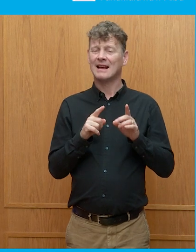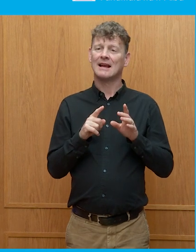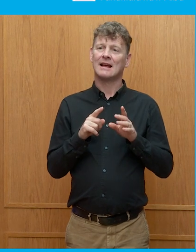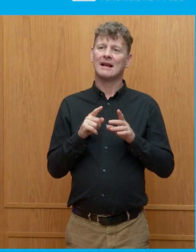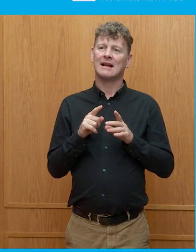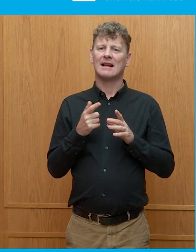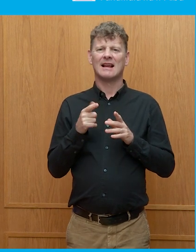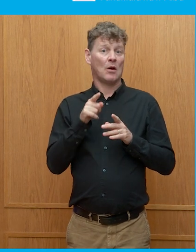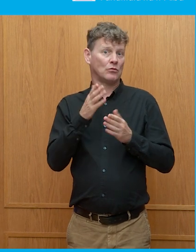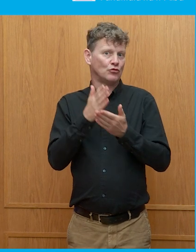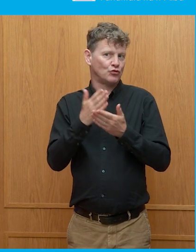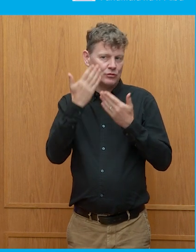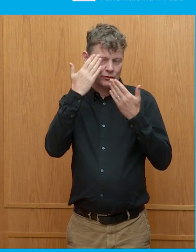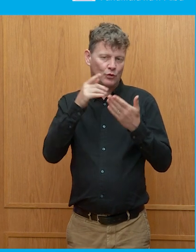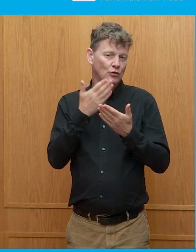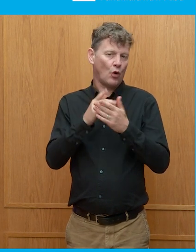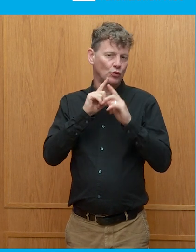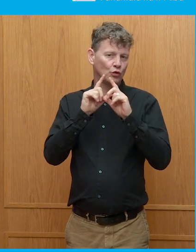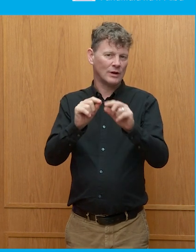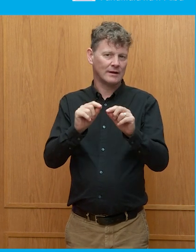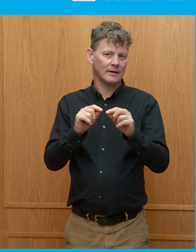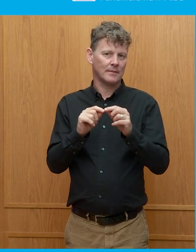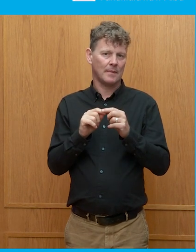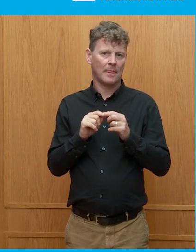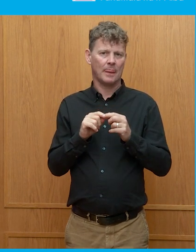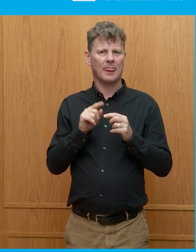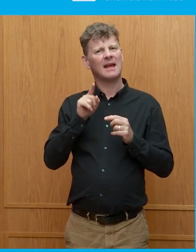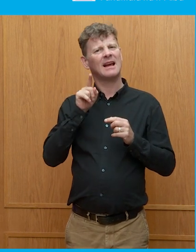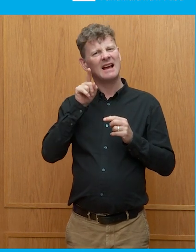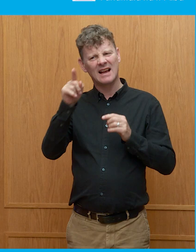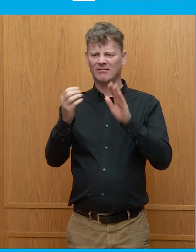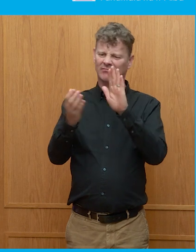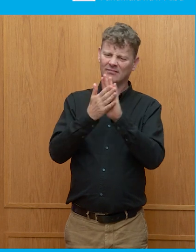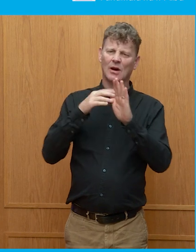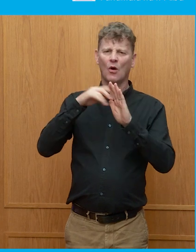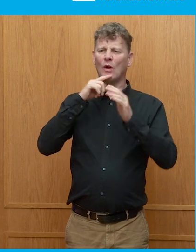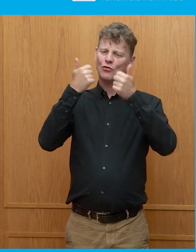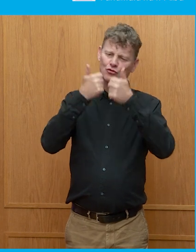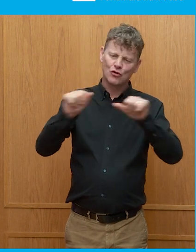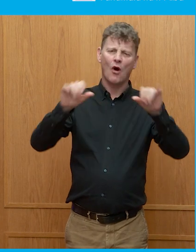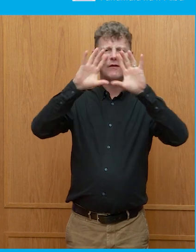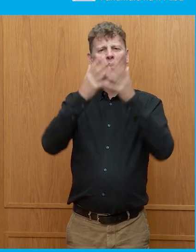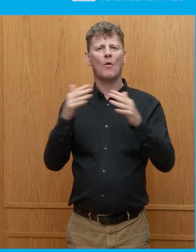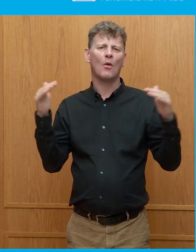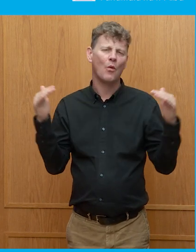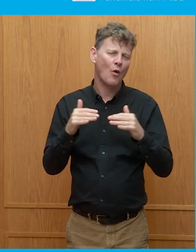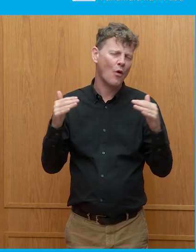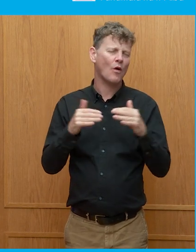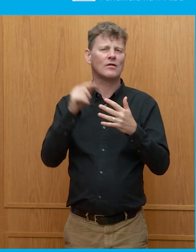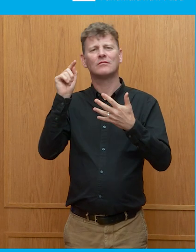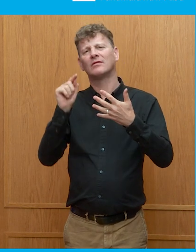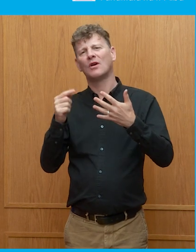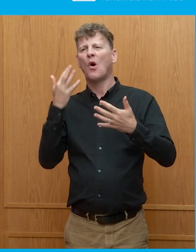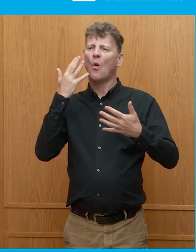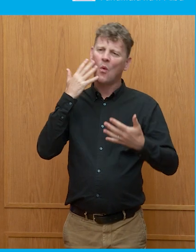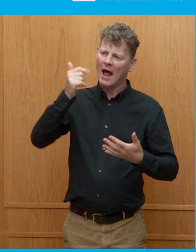to the extent of which it's true or not, you know, of I will solve, like, kind of global wars. I will, you know – when I was